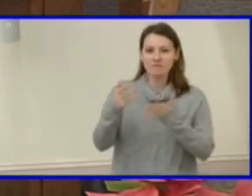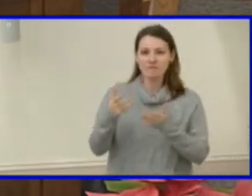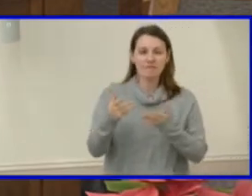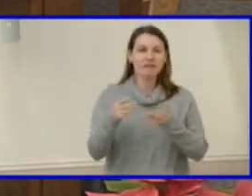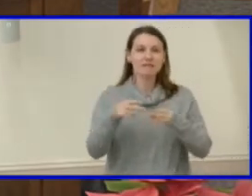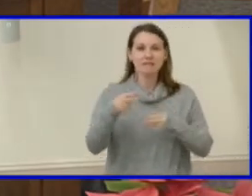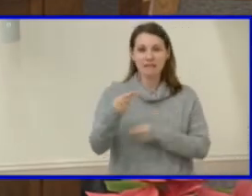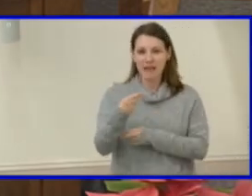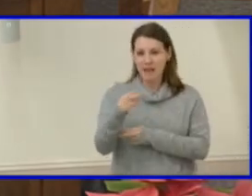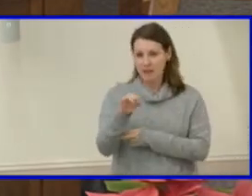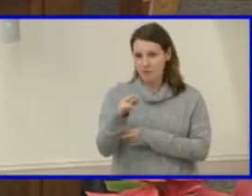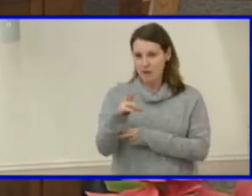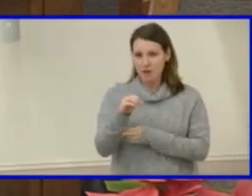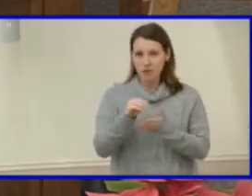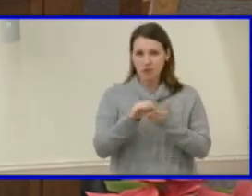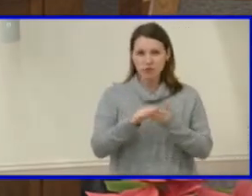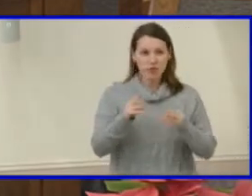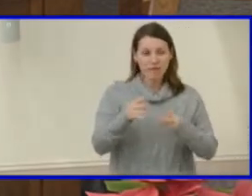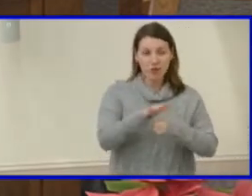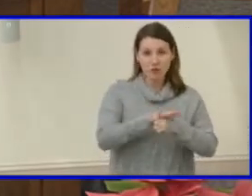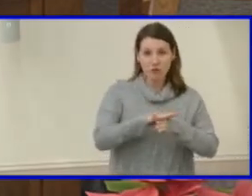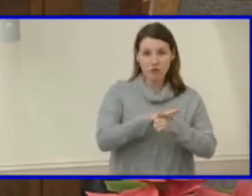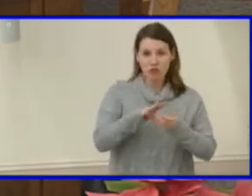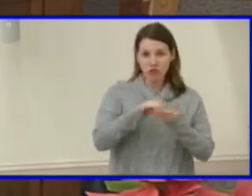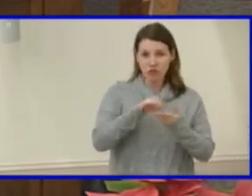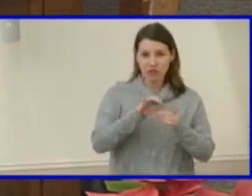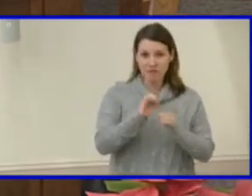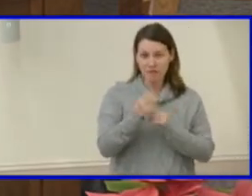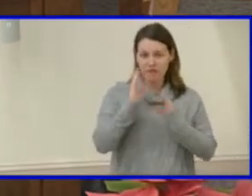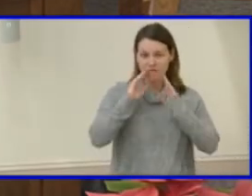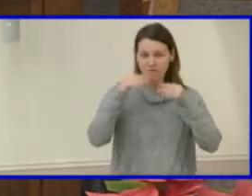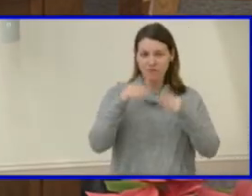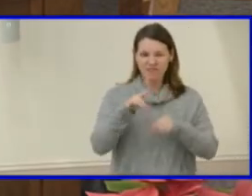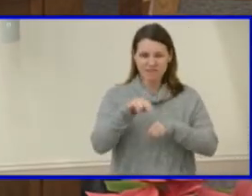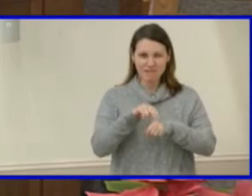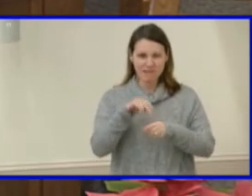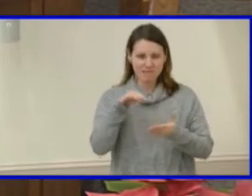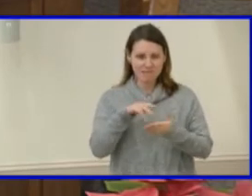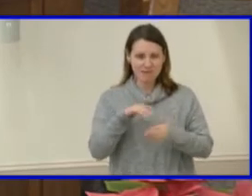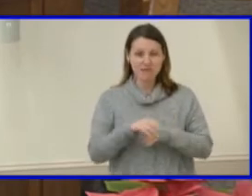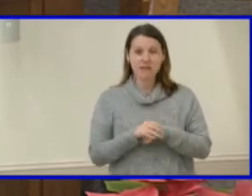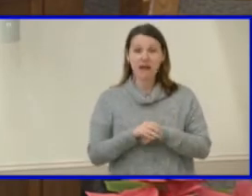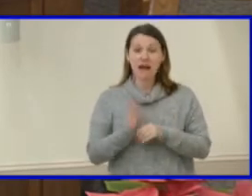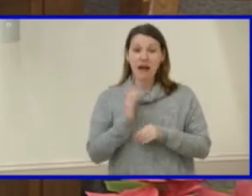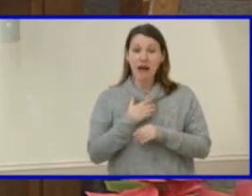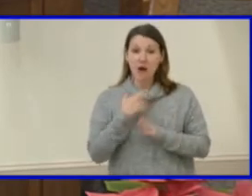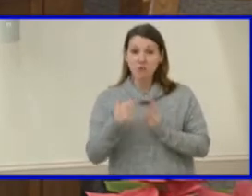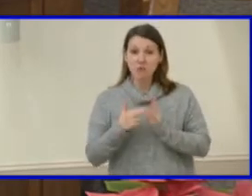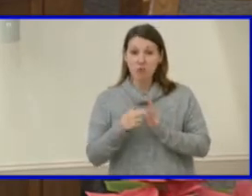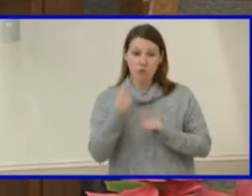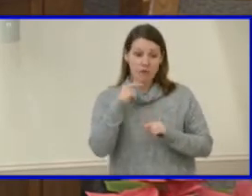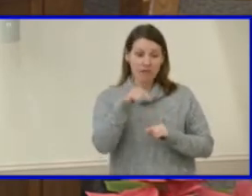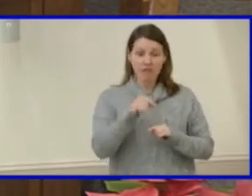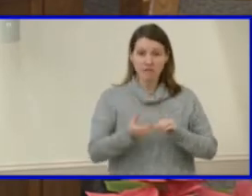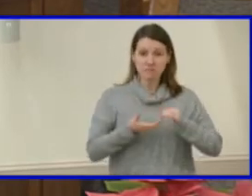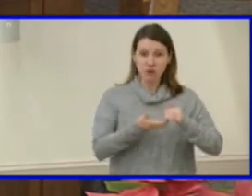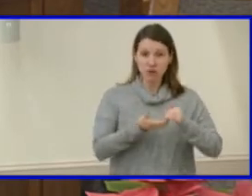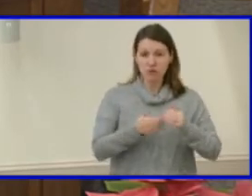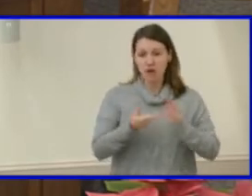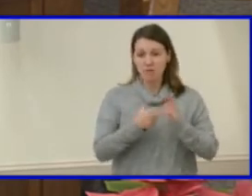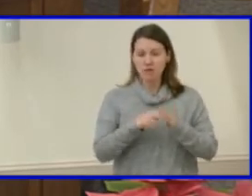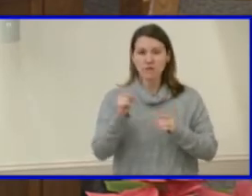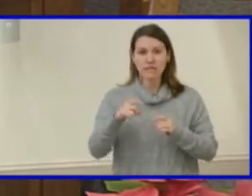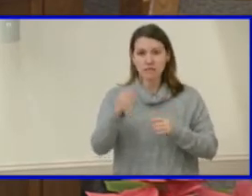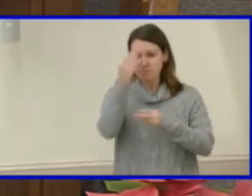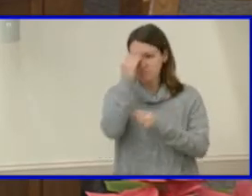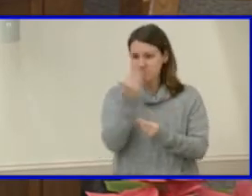environment focused on international studies. Henrico's role within this regional partnership is to broaden our community's awareness of the